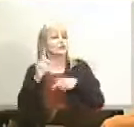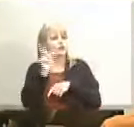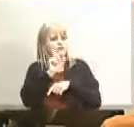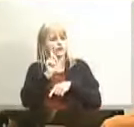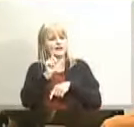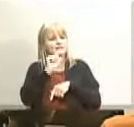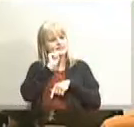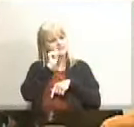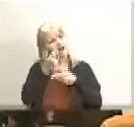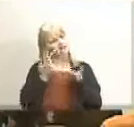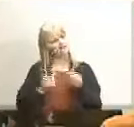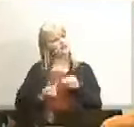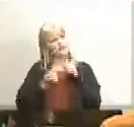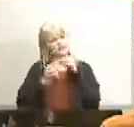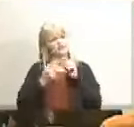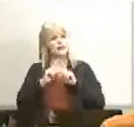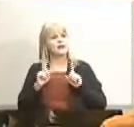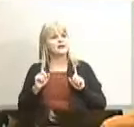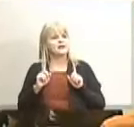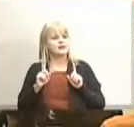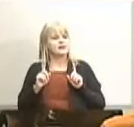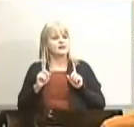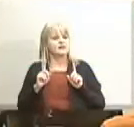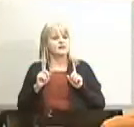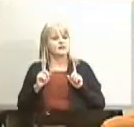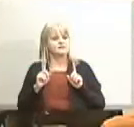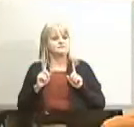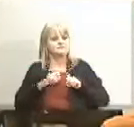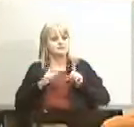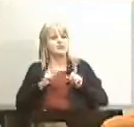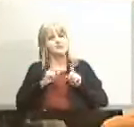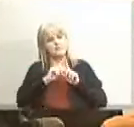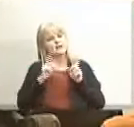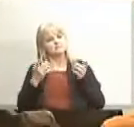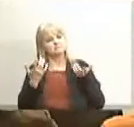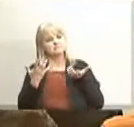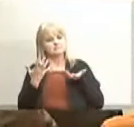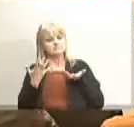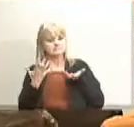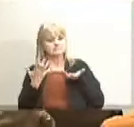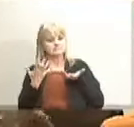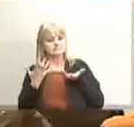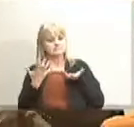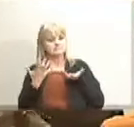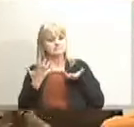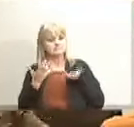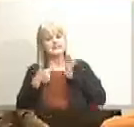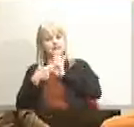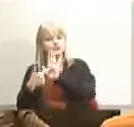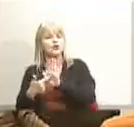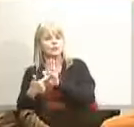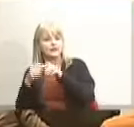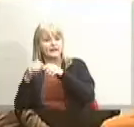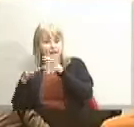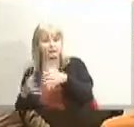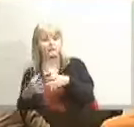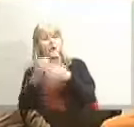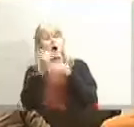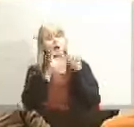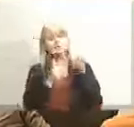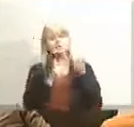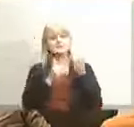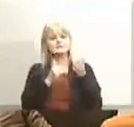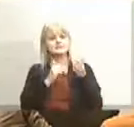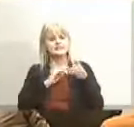but um it definitely uh it stood out in in that group also the arts collaboration